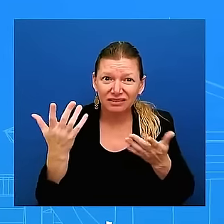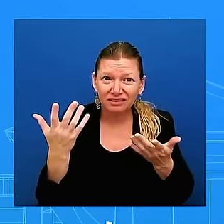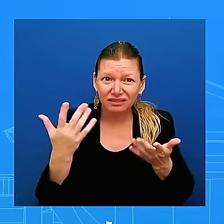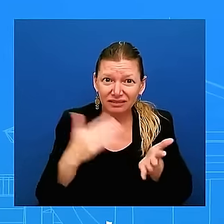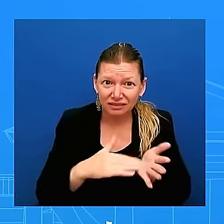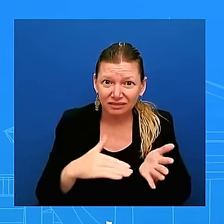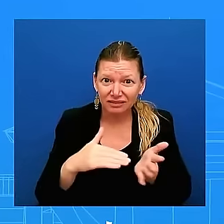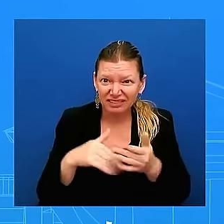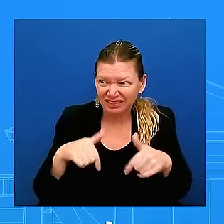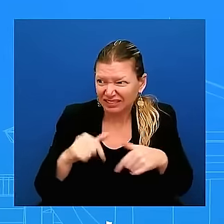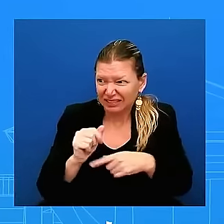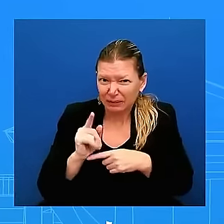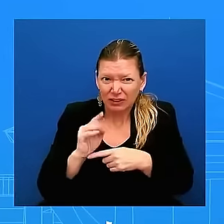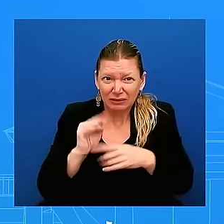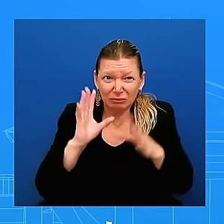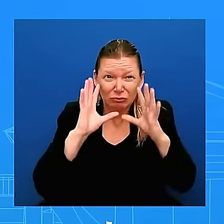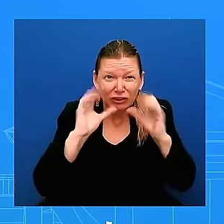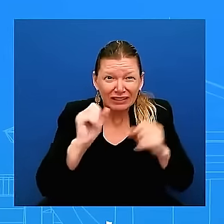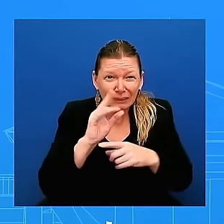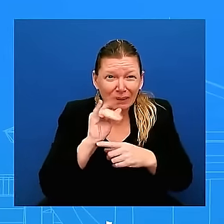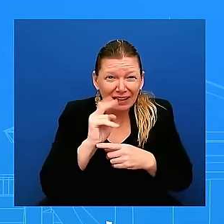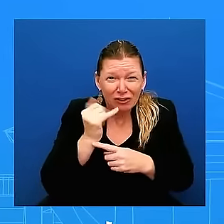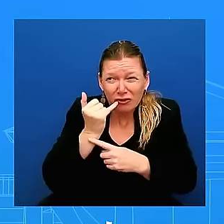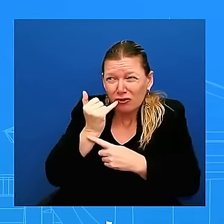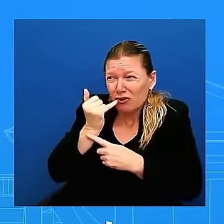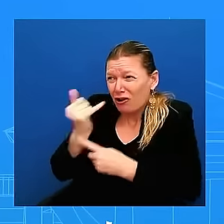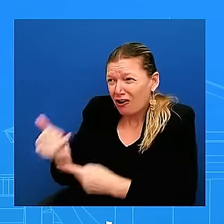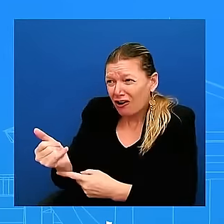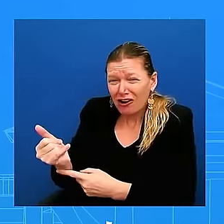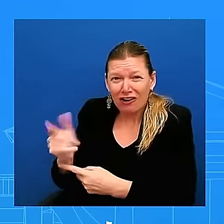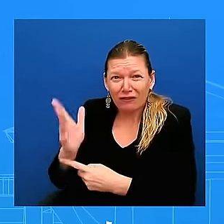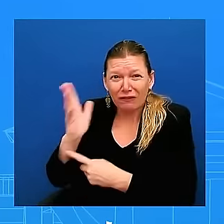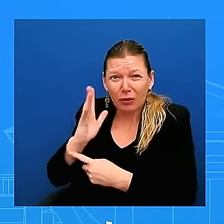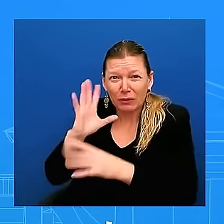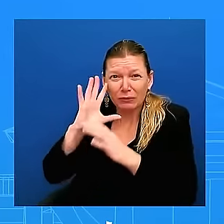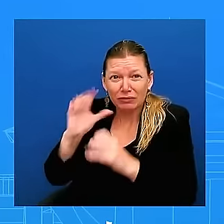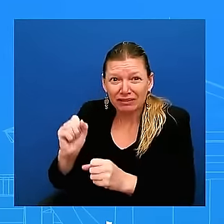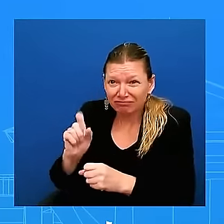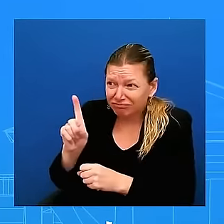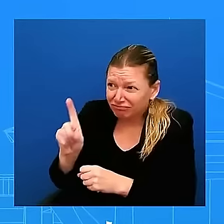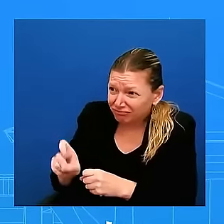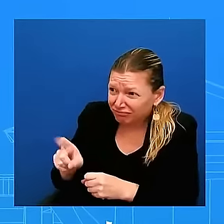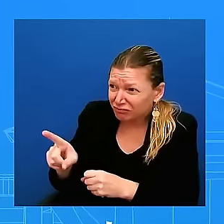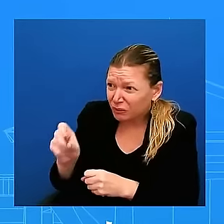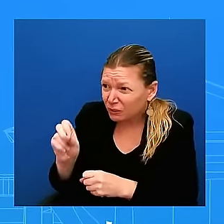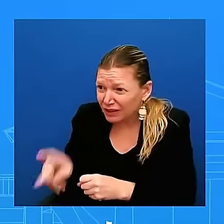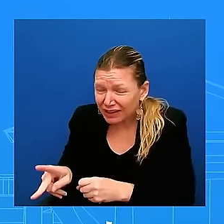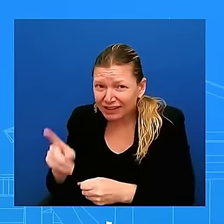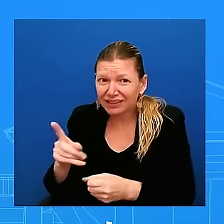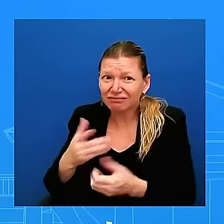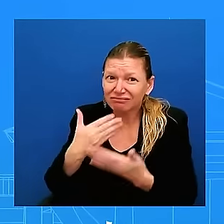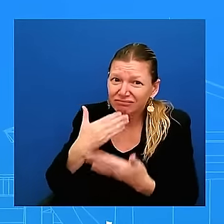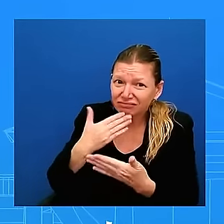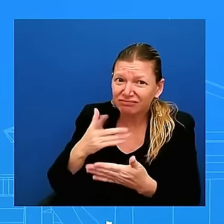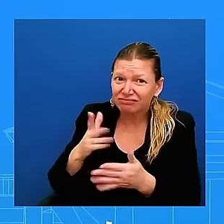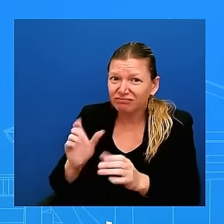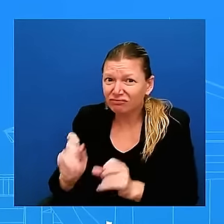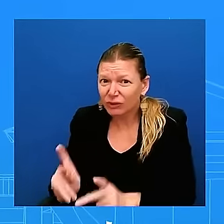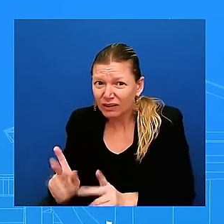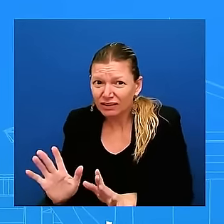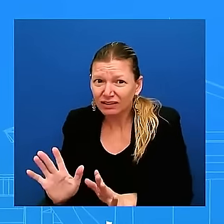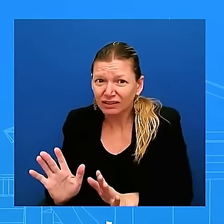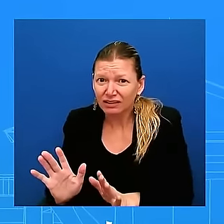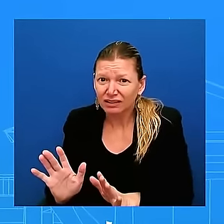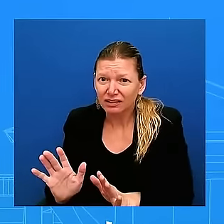thankful grateful that he was okay from an administration who has called out january 6 called